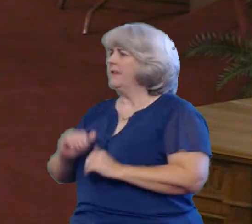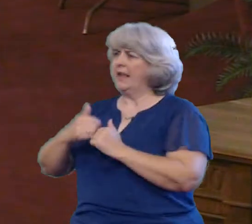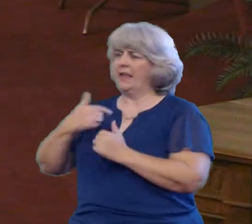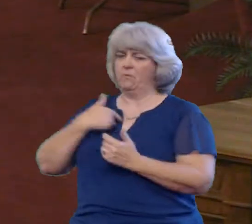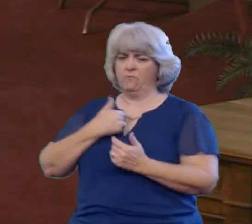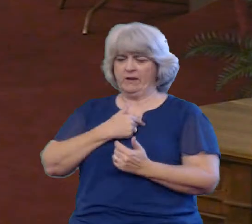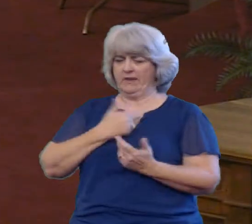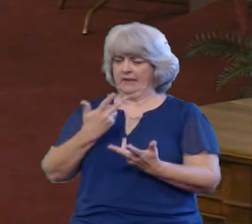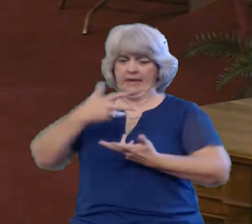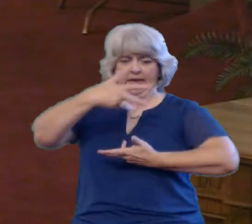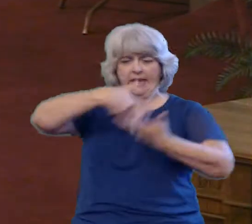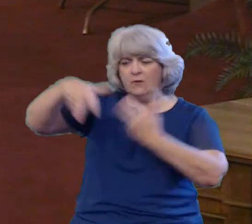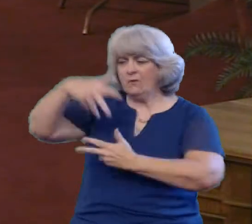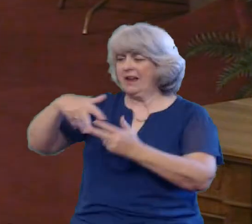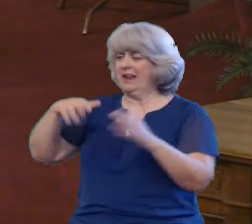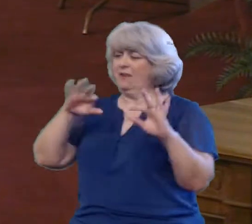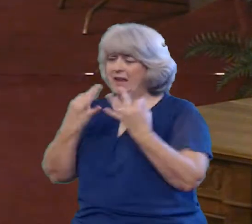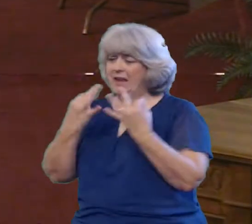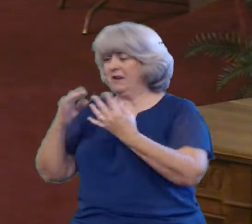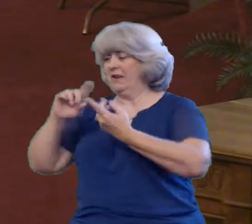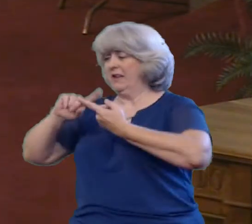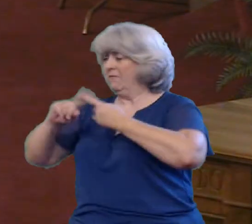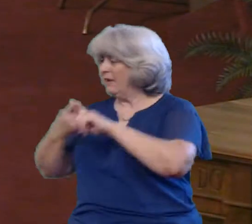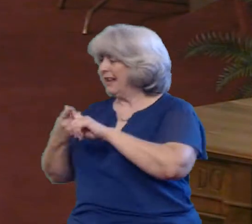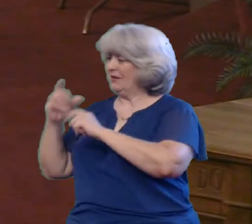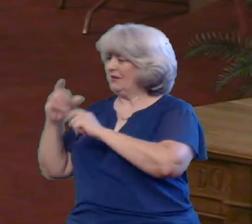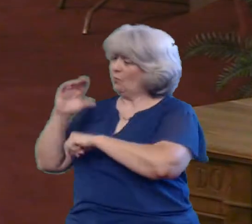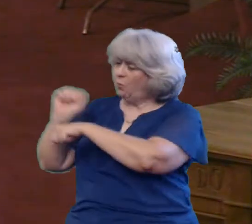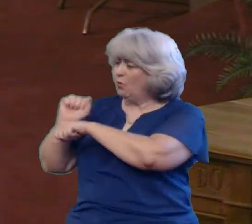our friends our colleagues